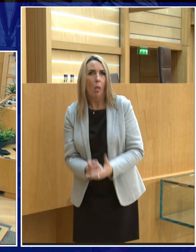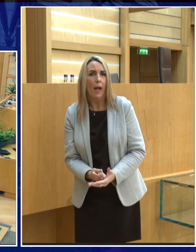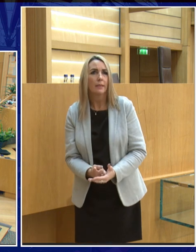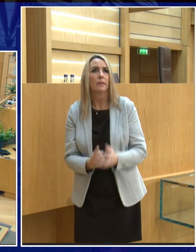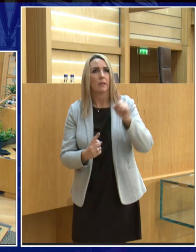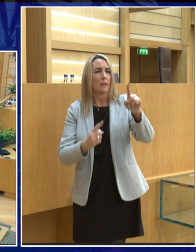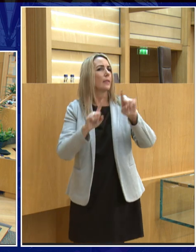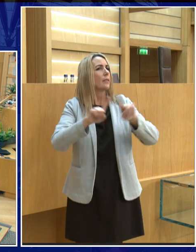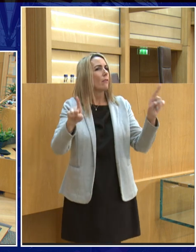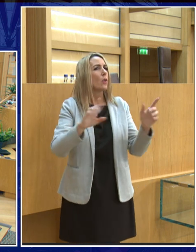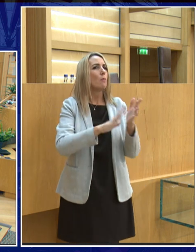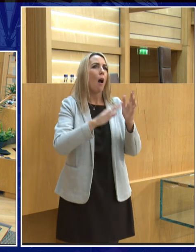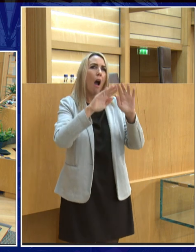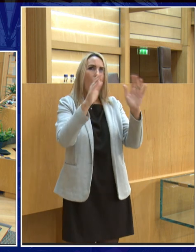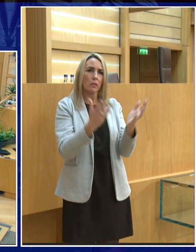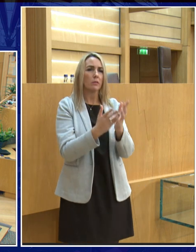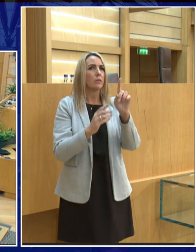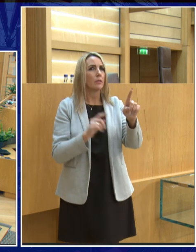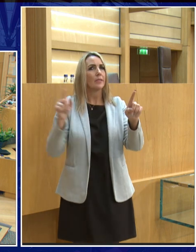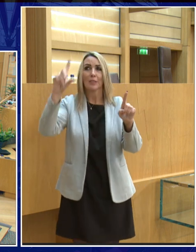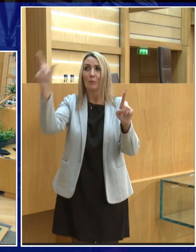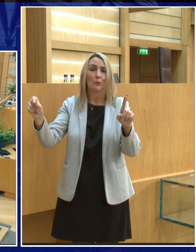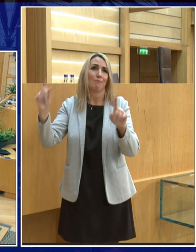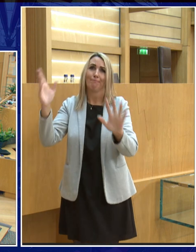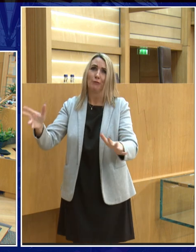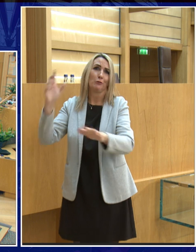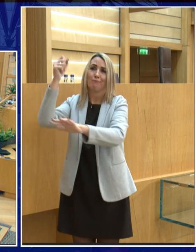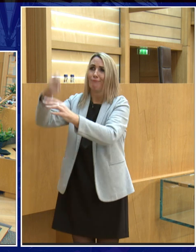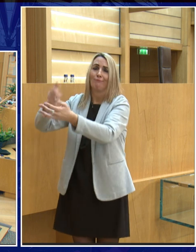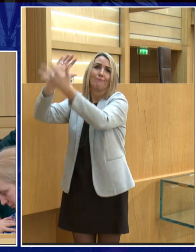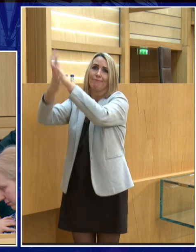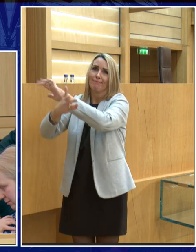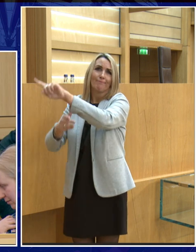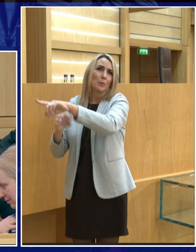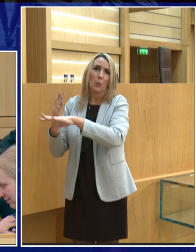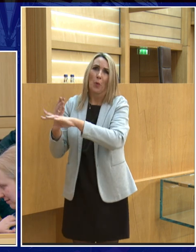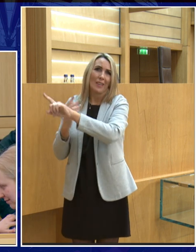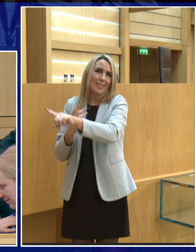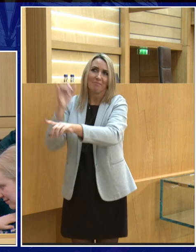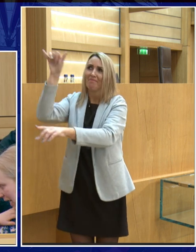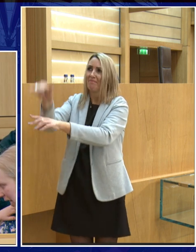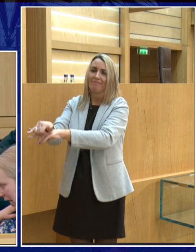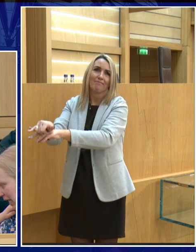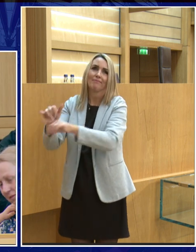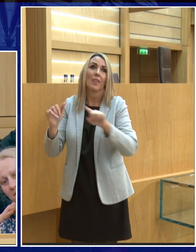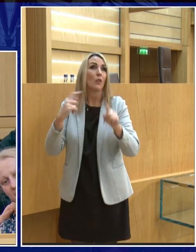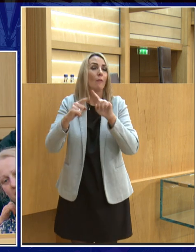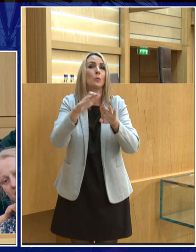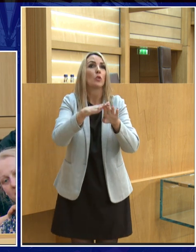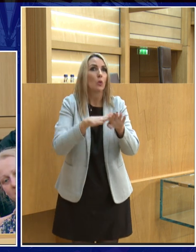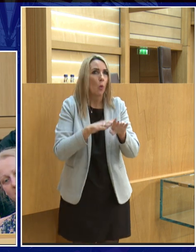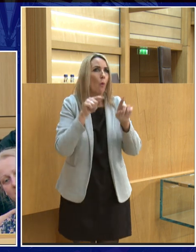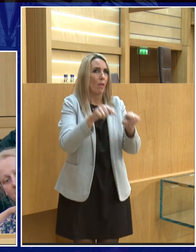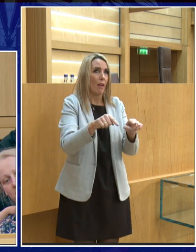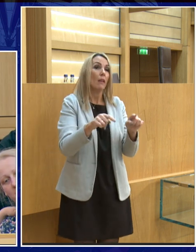thin atmosphere so the moon has no atmosphere so that wouldn't work at all you just go splat into the surface and so you need other ways of sort of slowing yourself down but